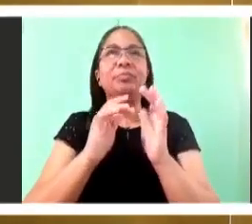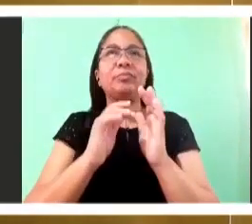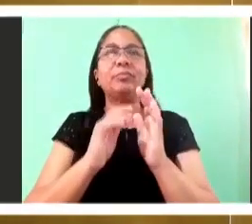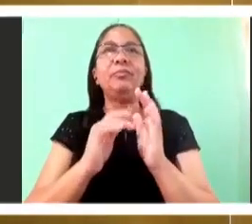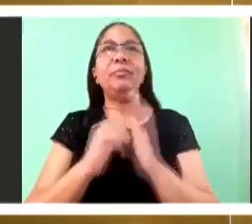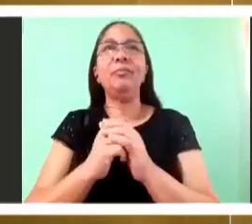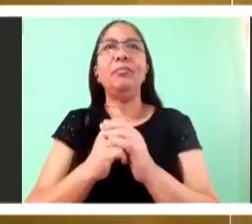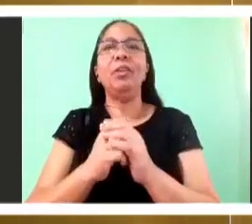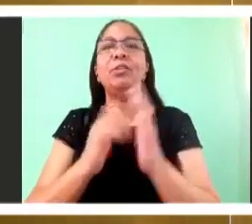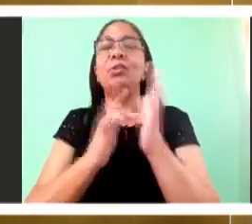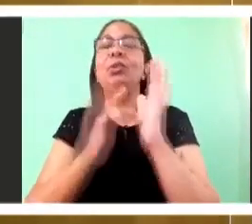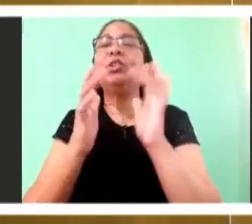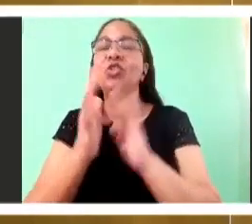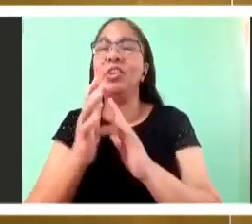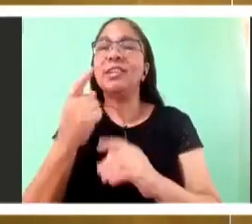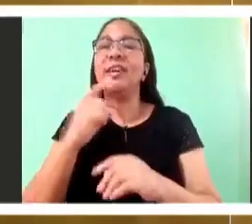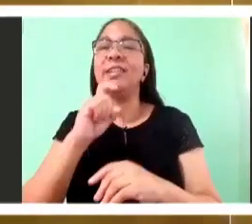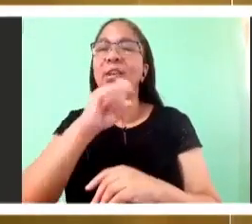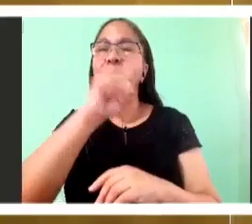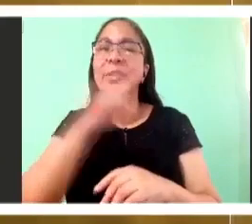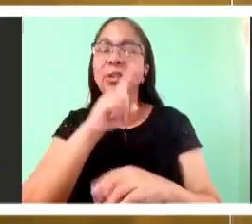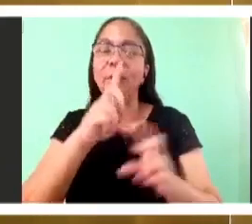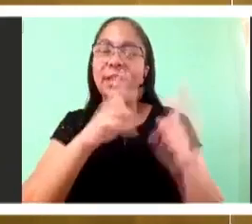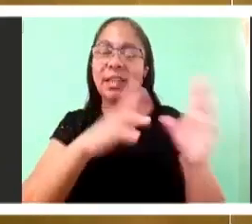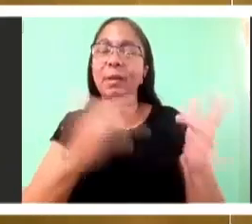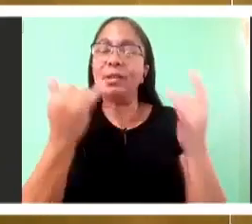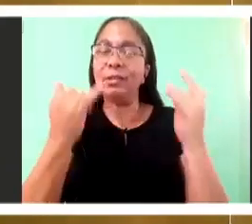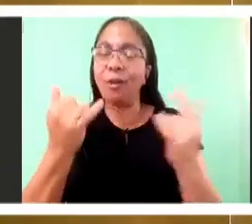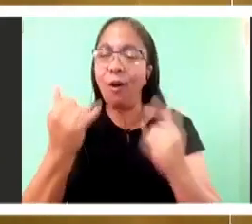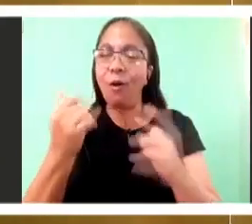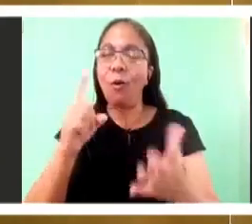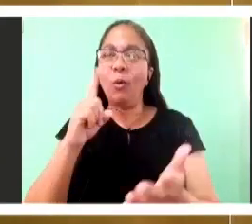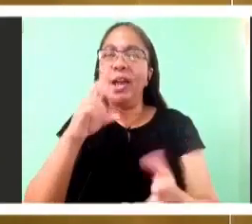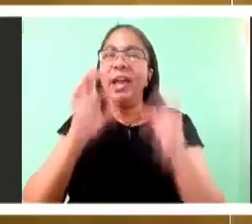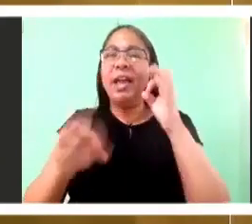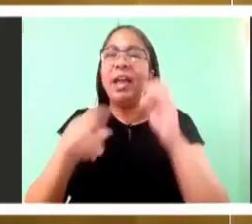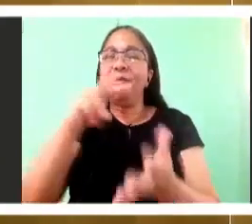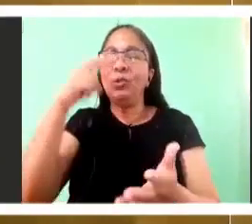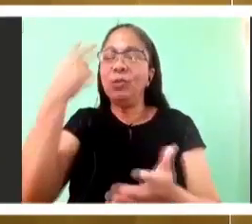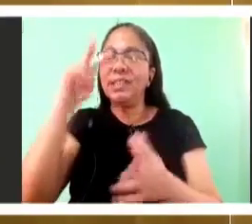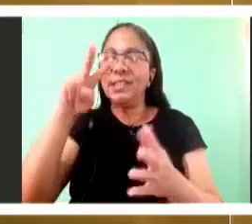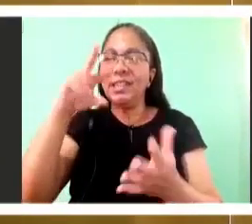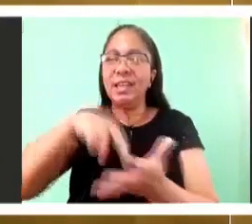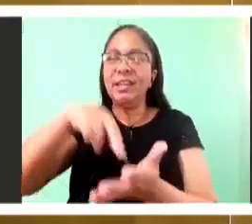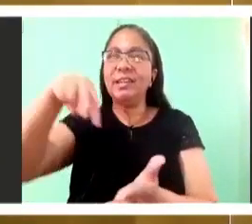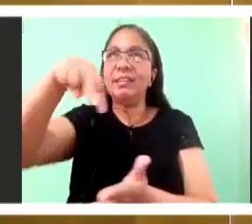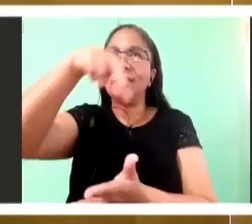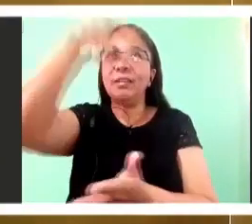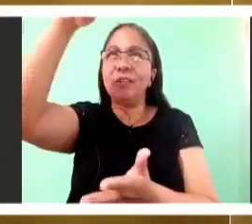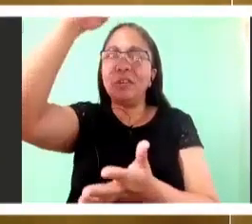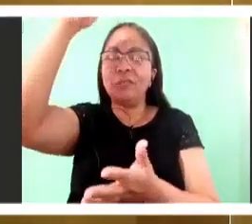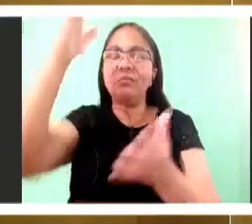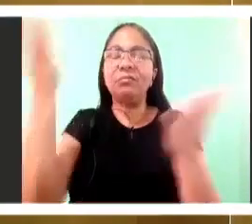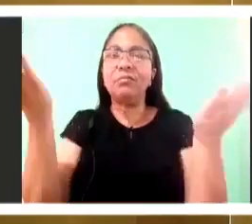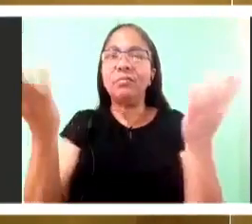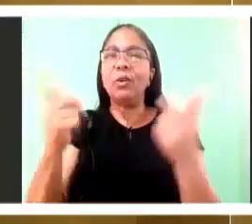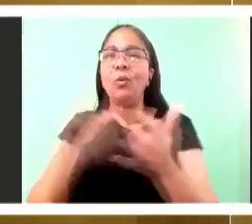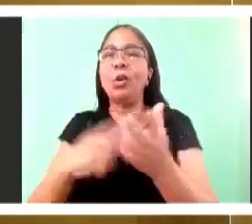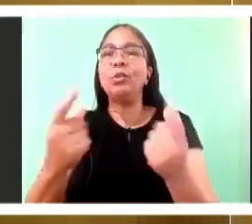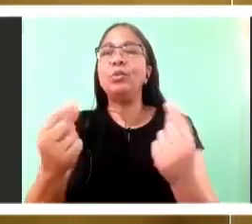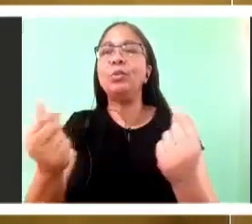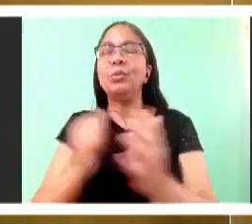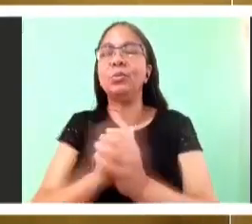the Son of Man, his origins is not here on earth. Where he was before, his origins are actually